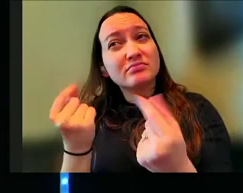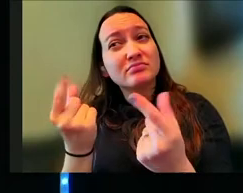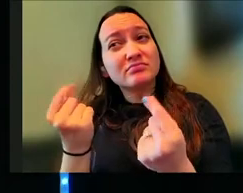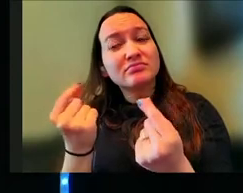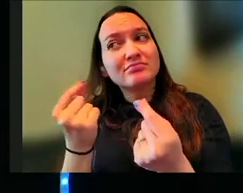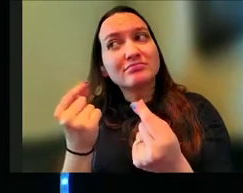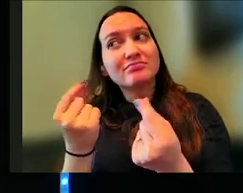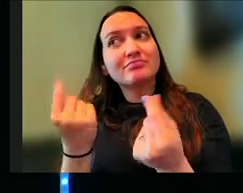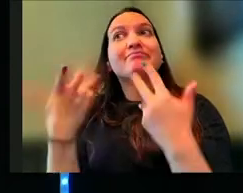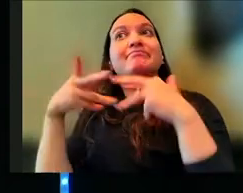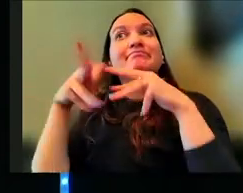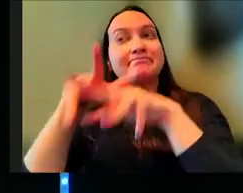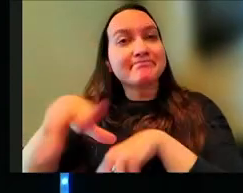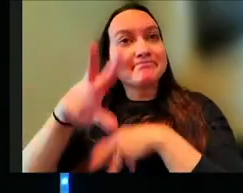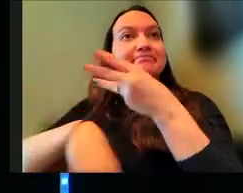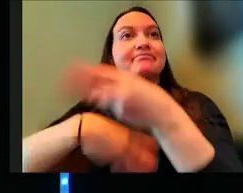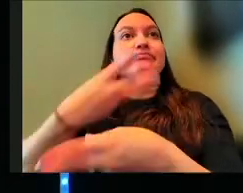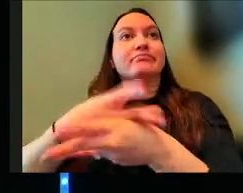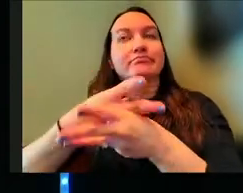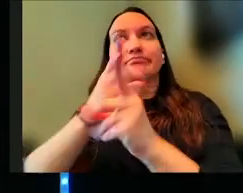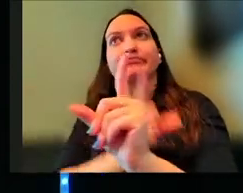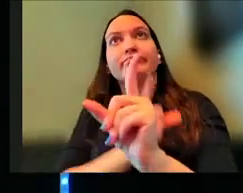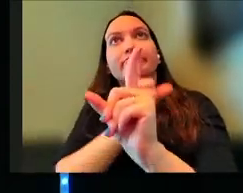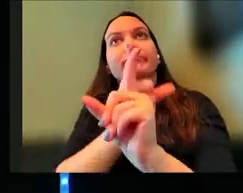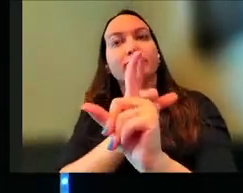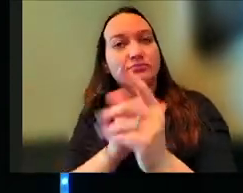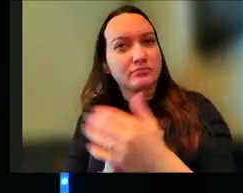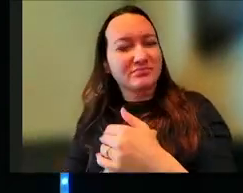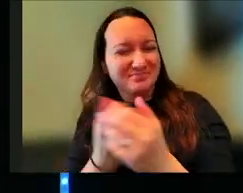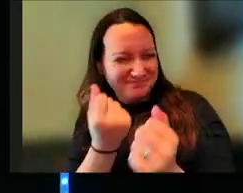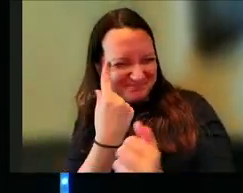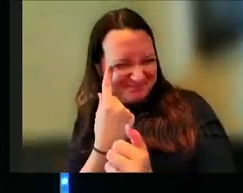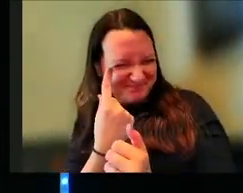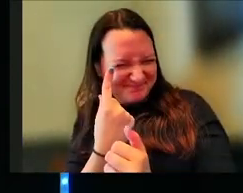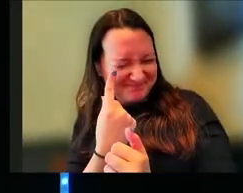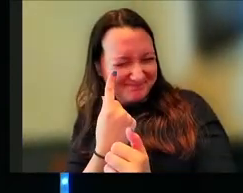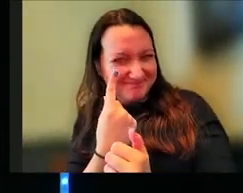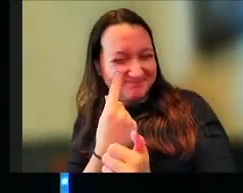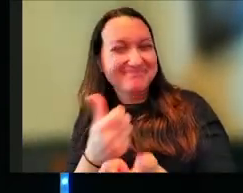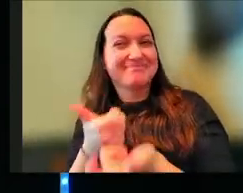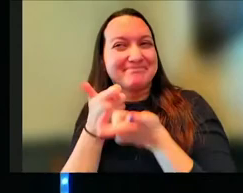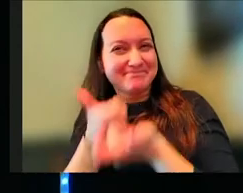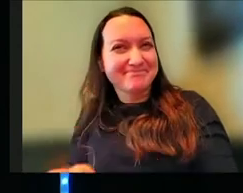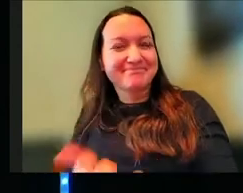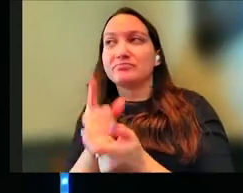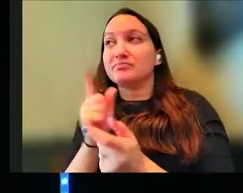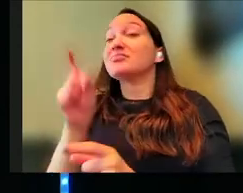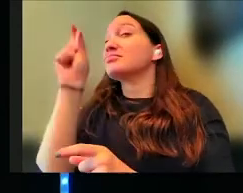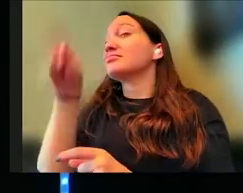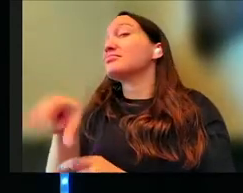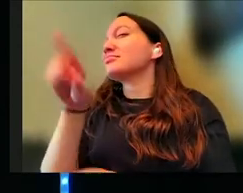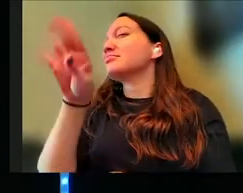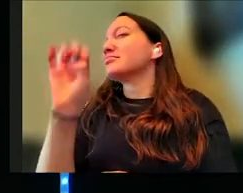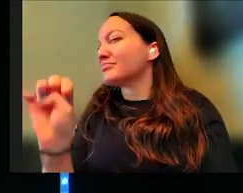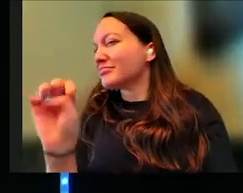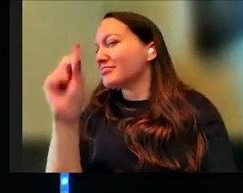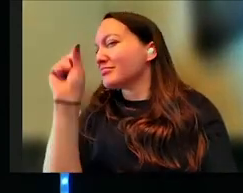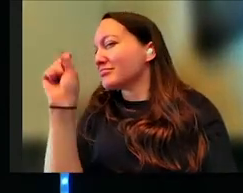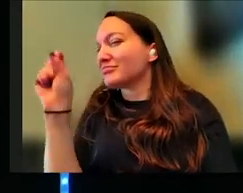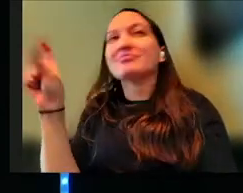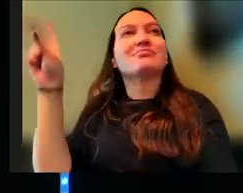grain of the world as it was intended. Does that make sense? We're going with it as it was supposed to be, God's way.